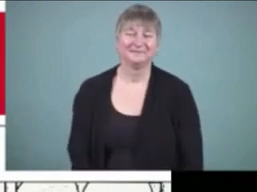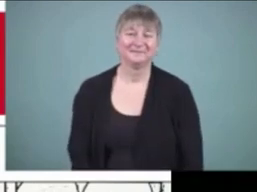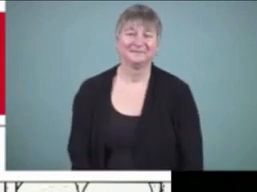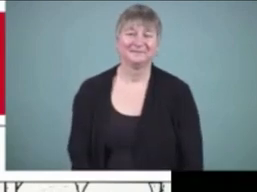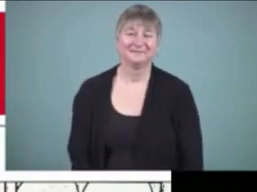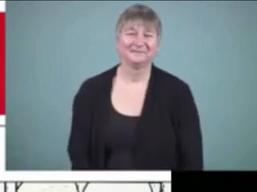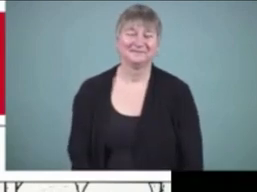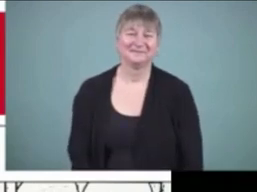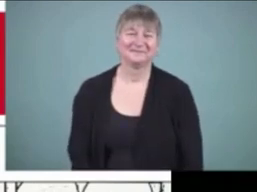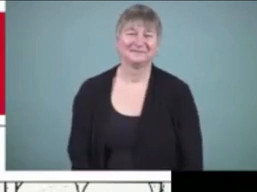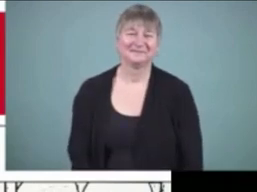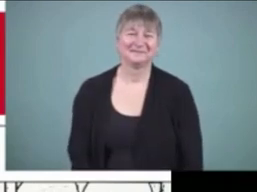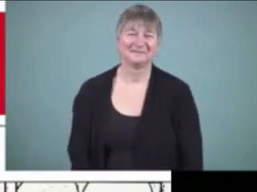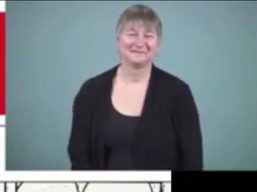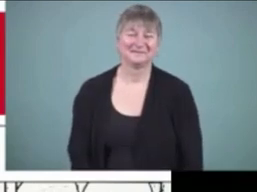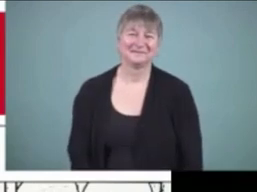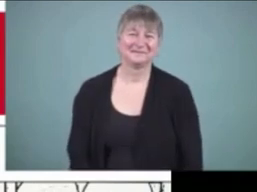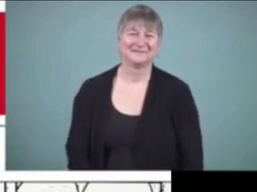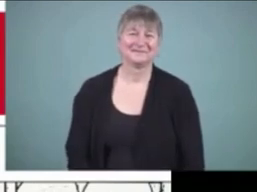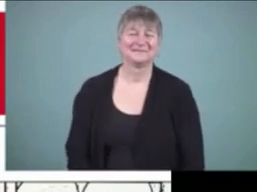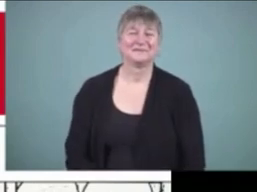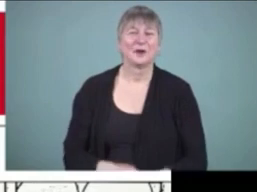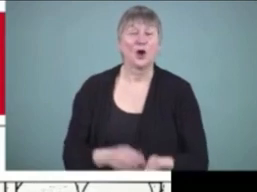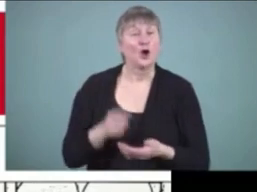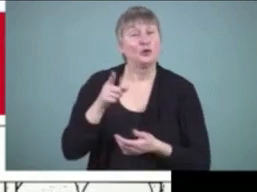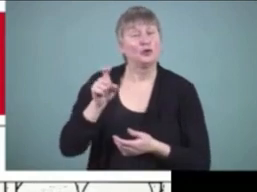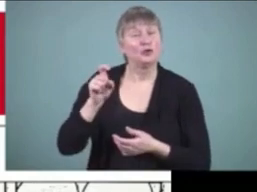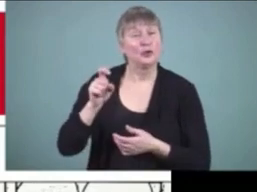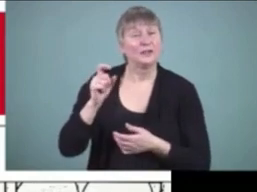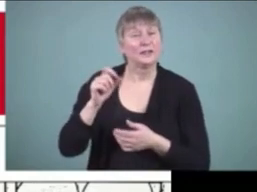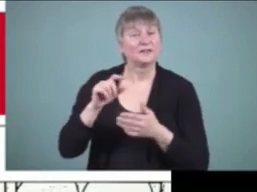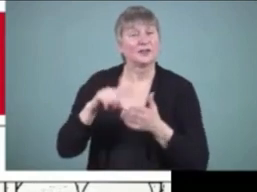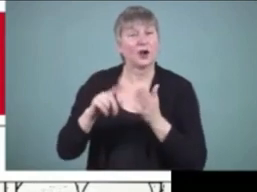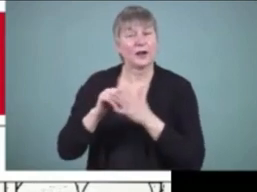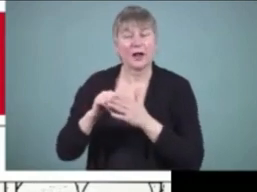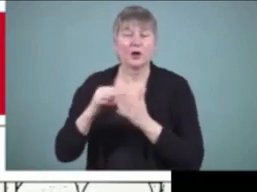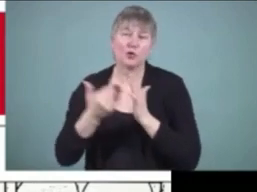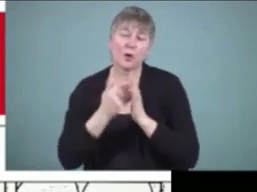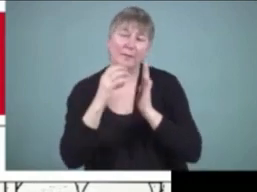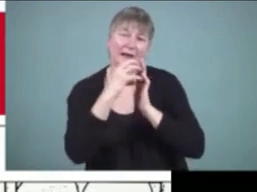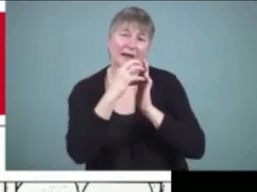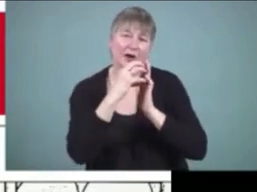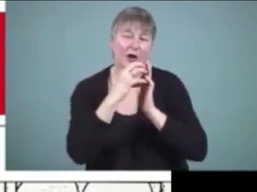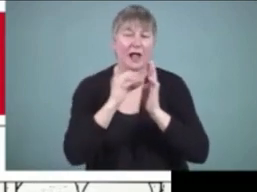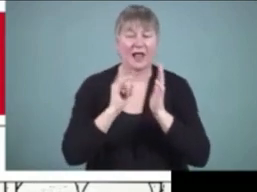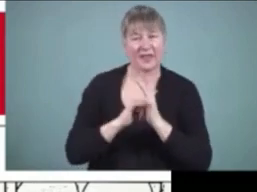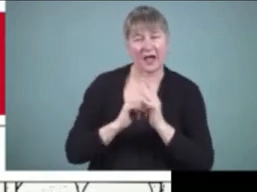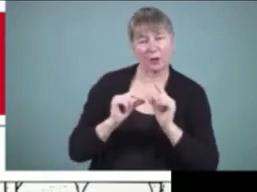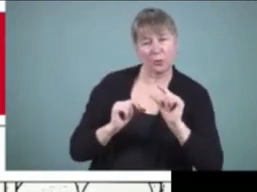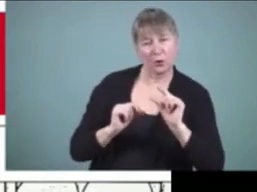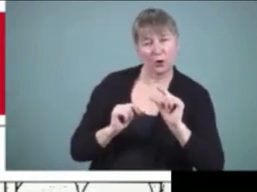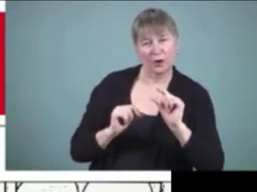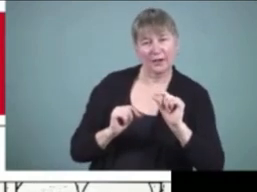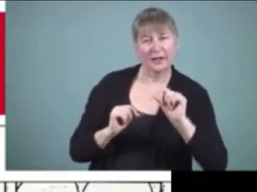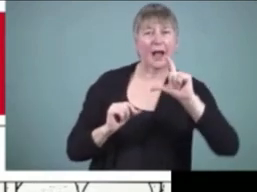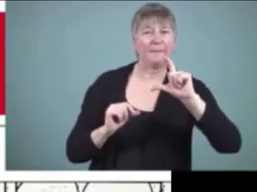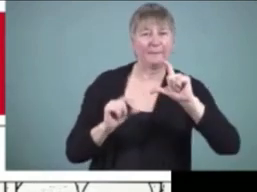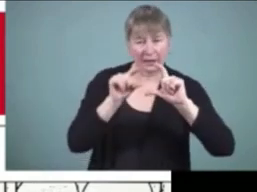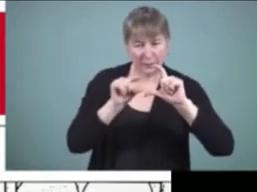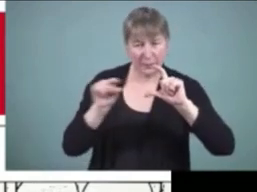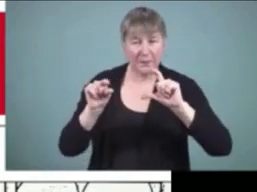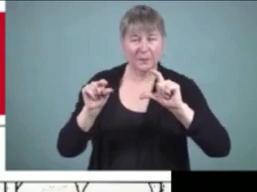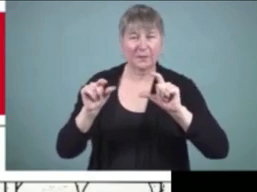as in this peanuts cartoon you should probably start a new paragraph here and then maybe capitalize this word what else would you like to know